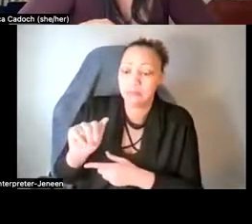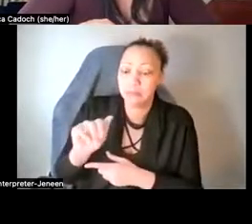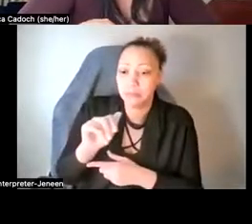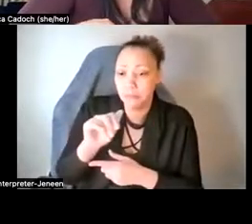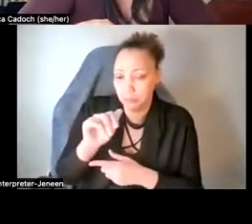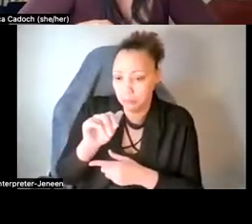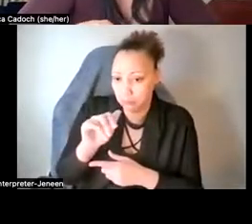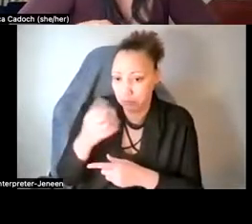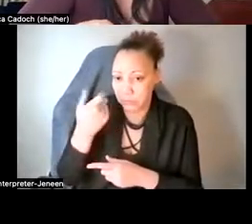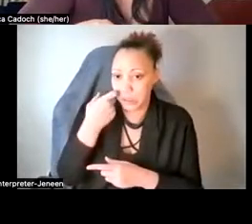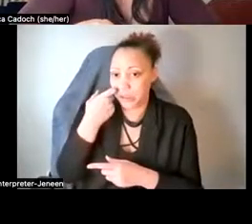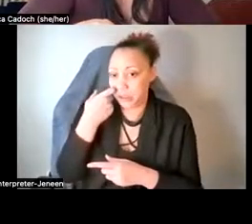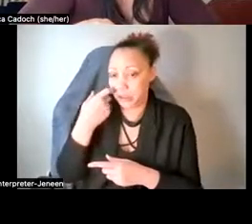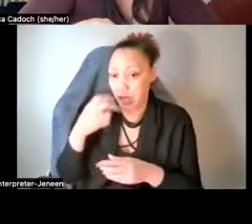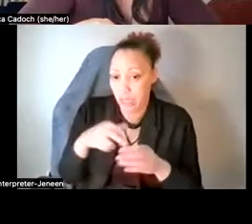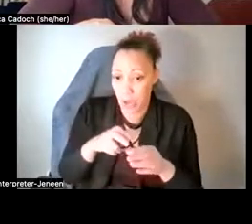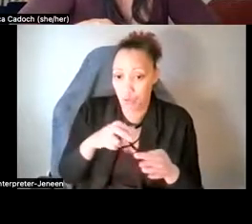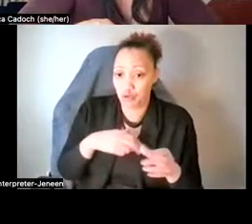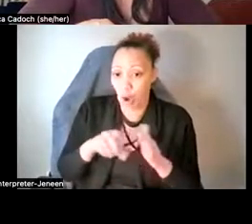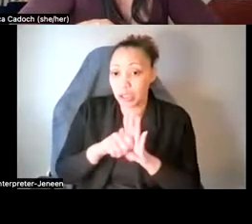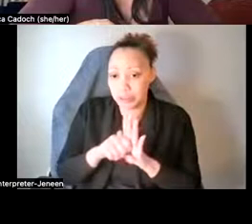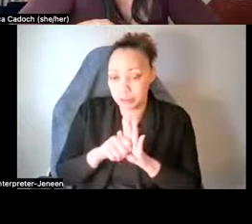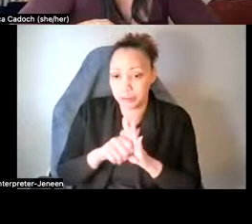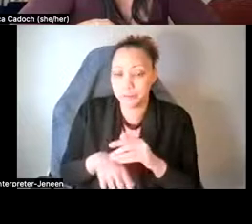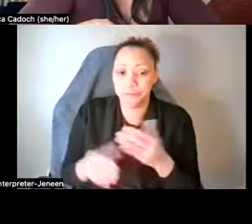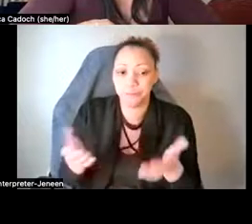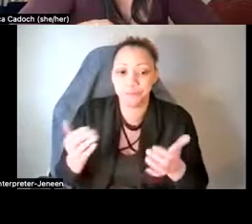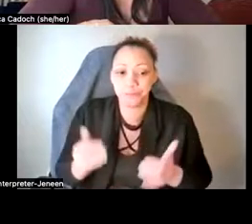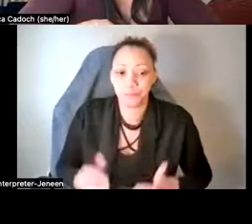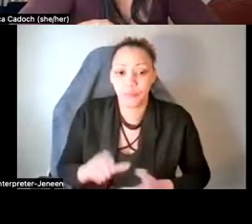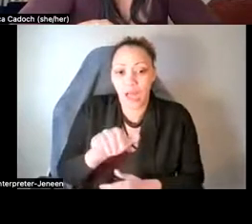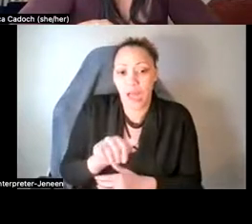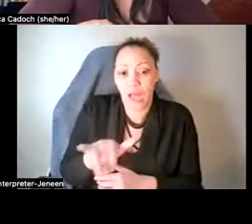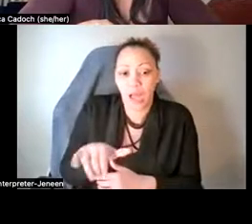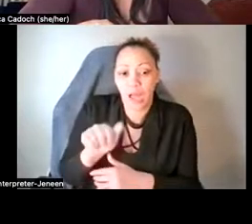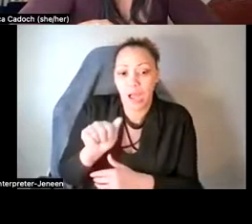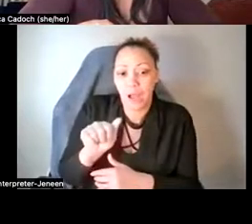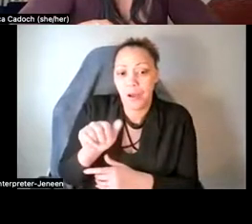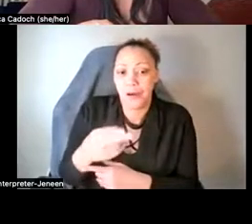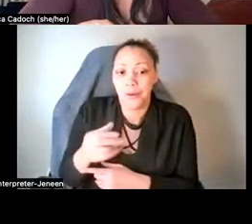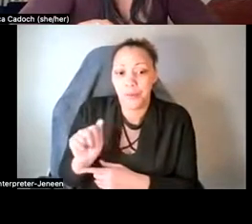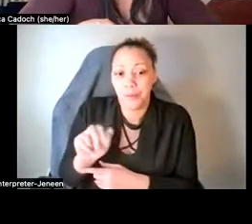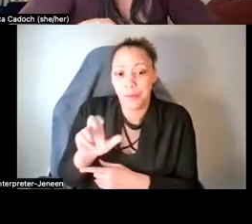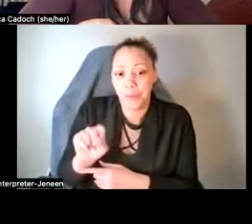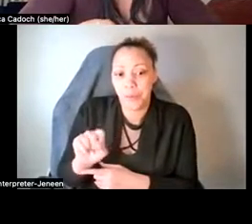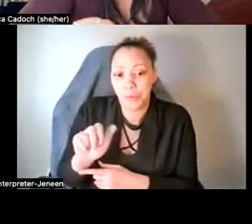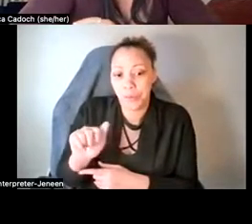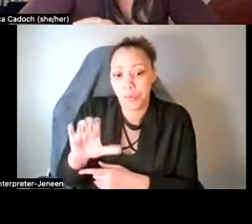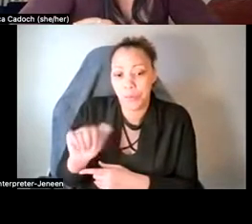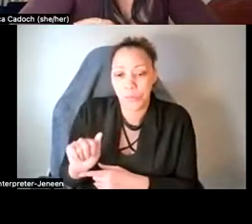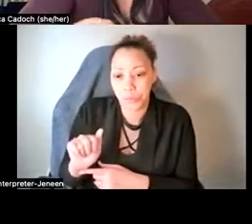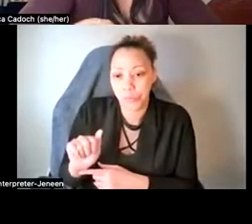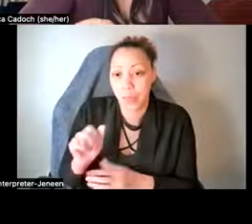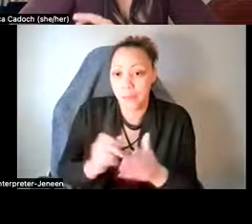and withdrawal symptoms. Um, and then we have ayahuasca, which is an ancient plant-based tea derived from a combination of